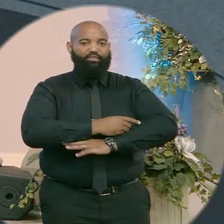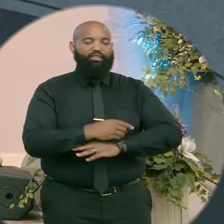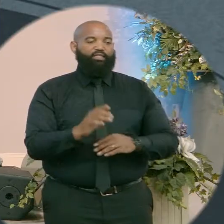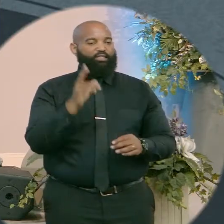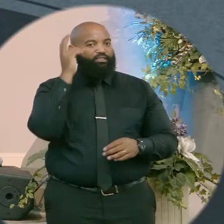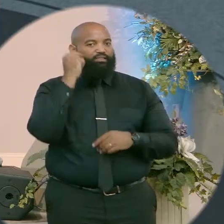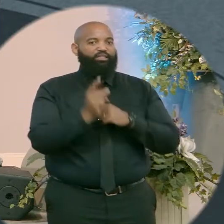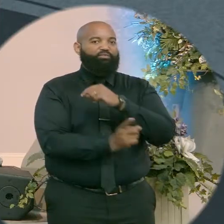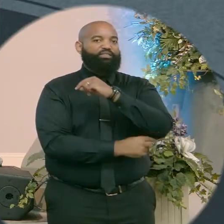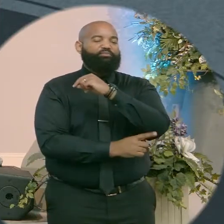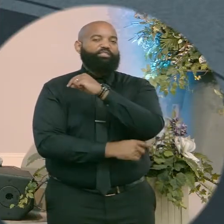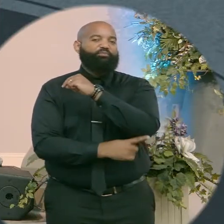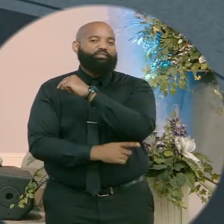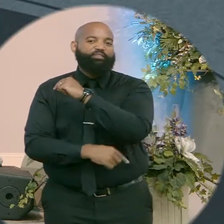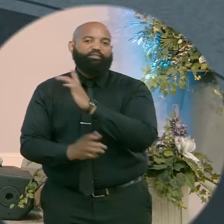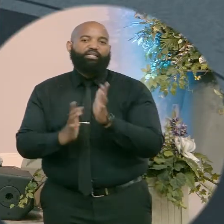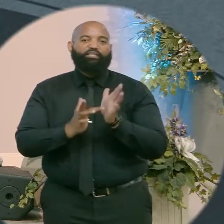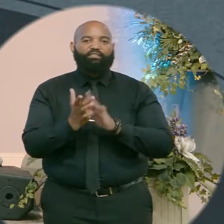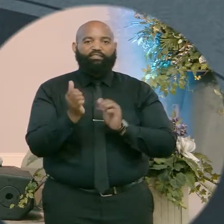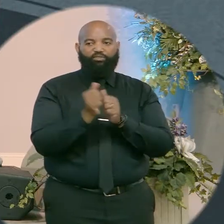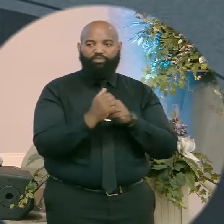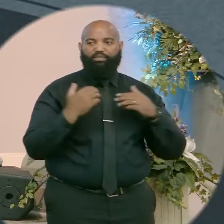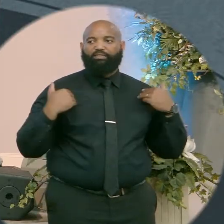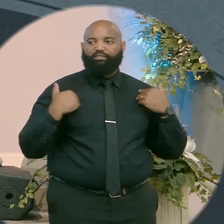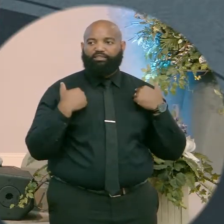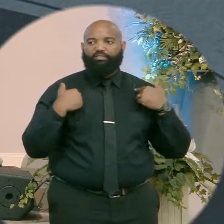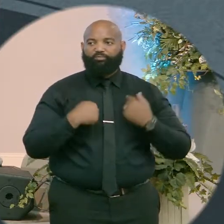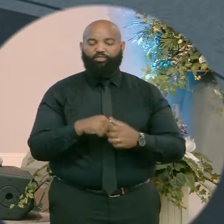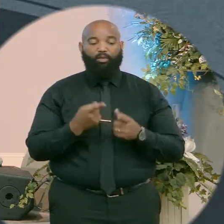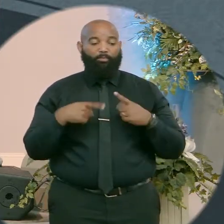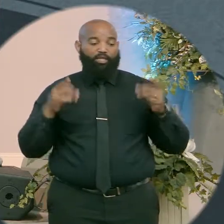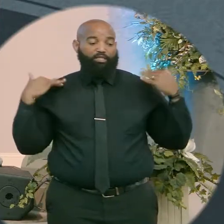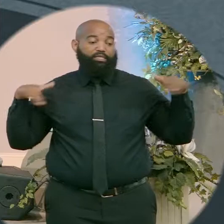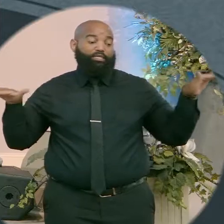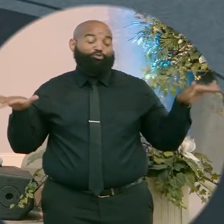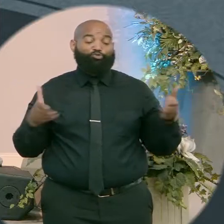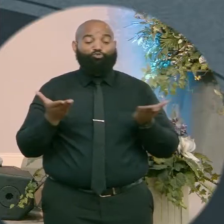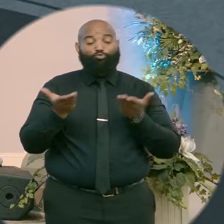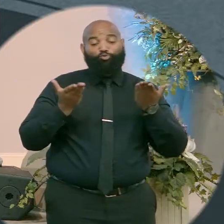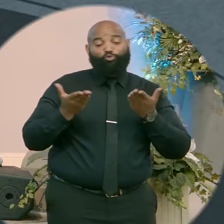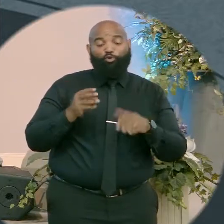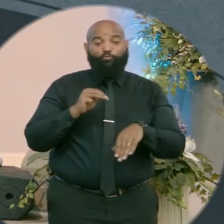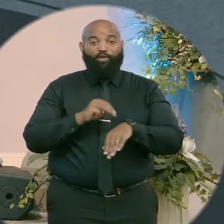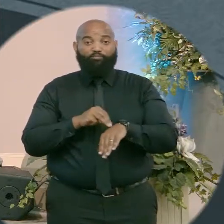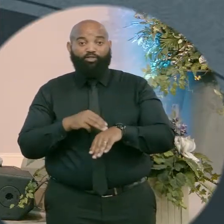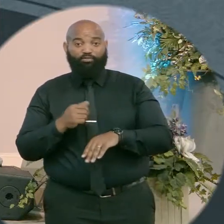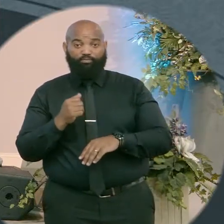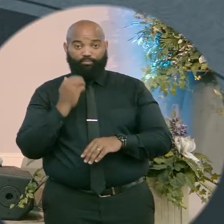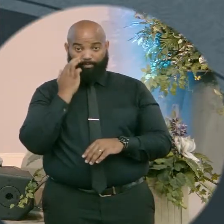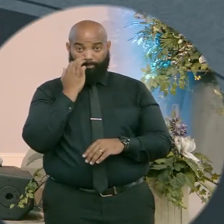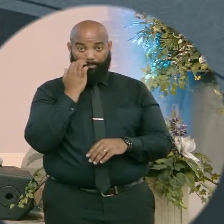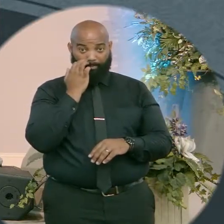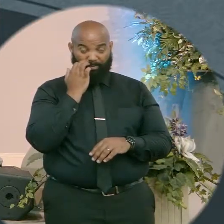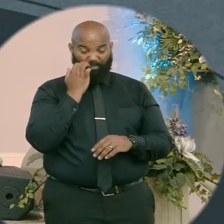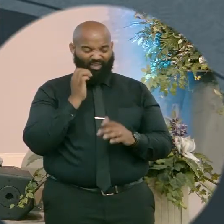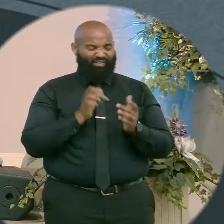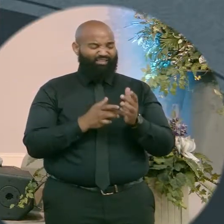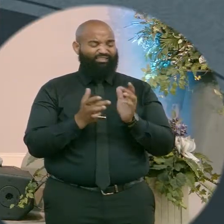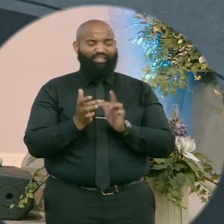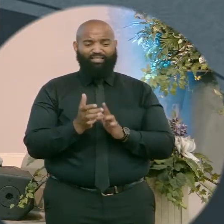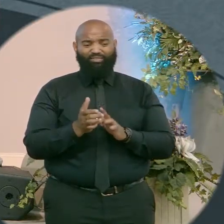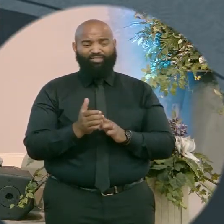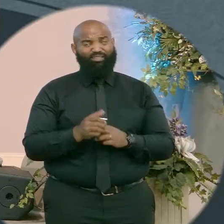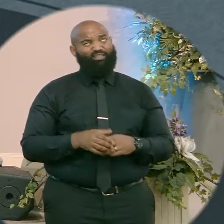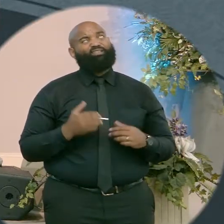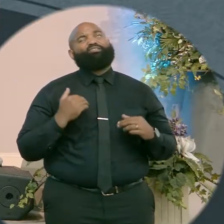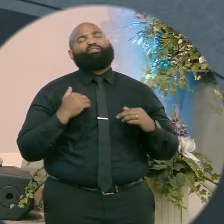animals and the angels were ministering to him. This is important because he was in the wilderness, not on vacation. He was tired. He was